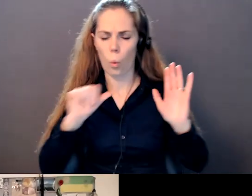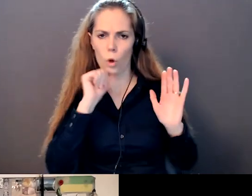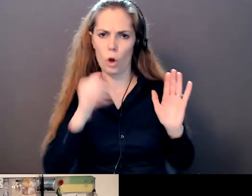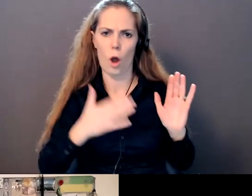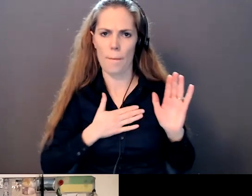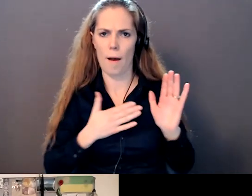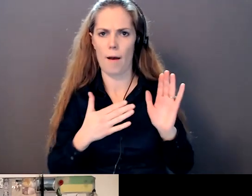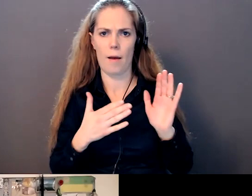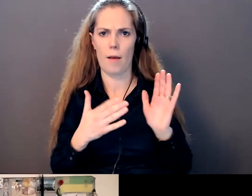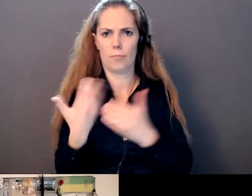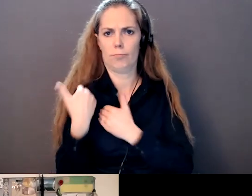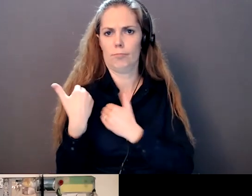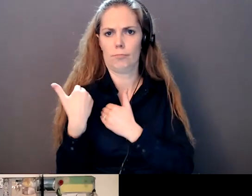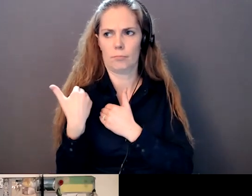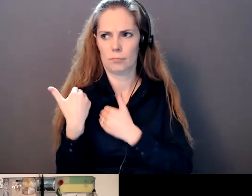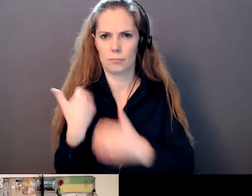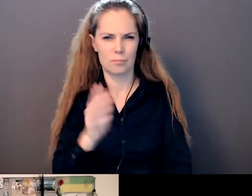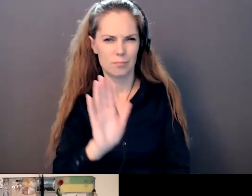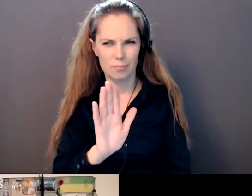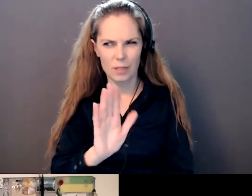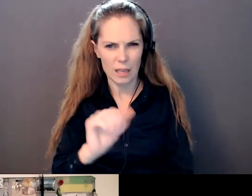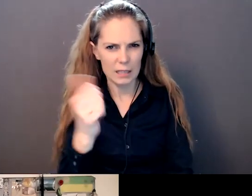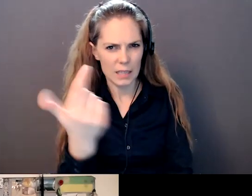for everybody, then it's in everybody's mandates.